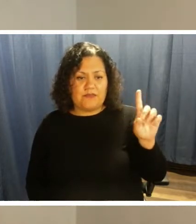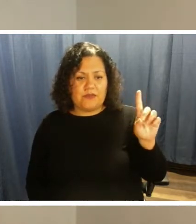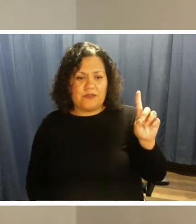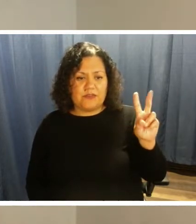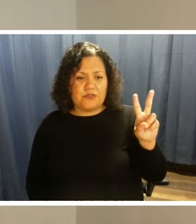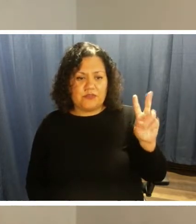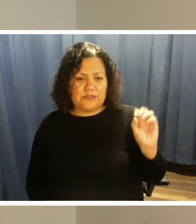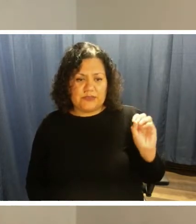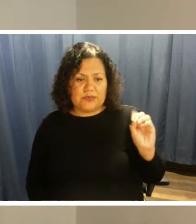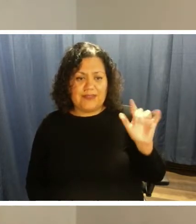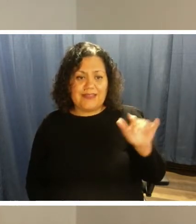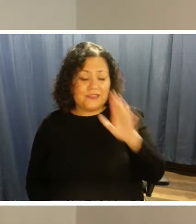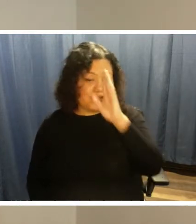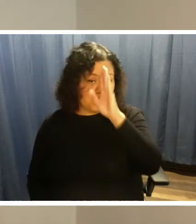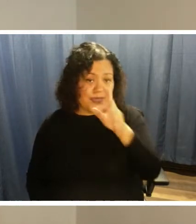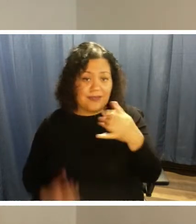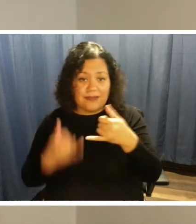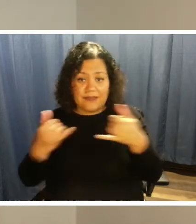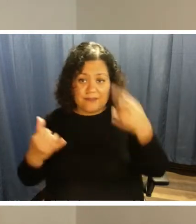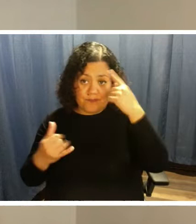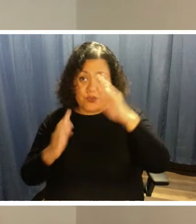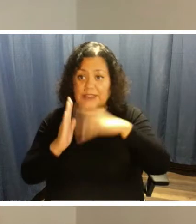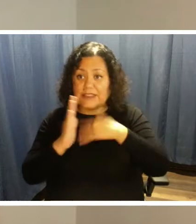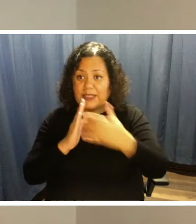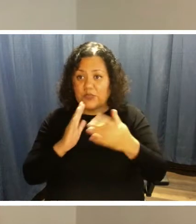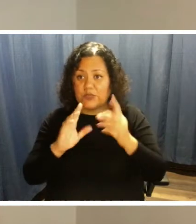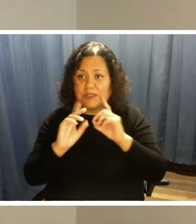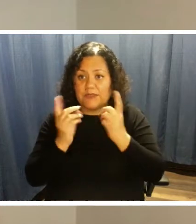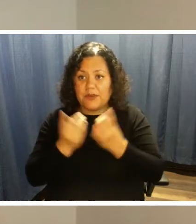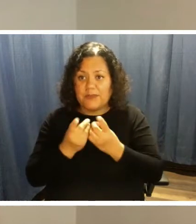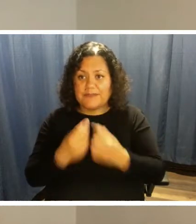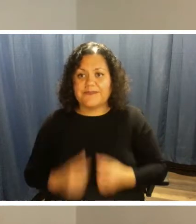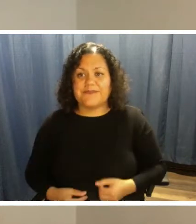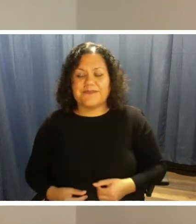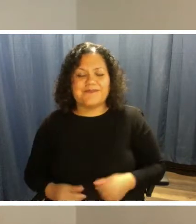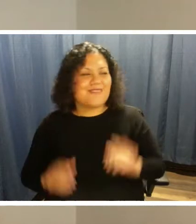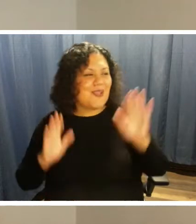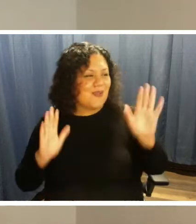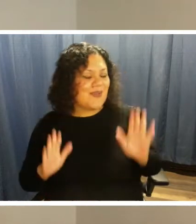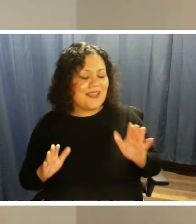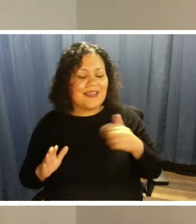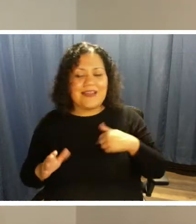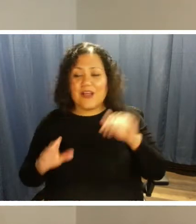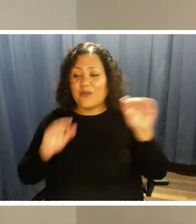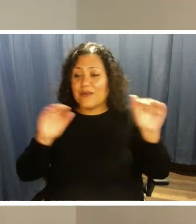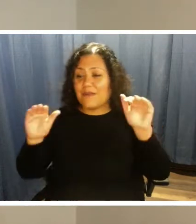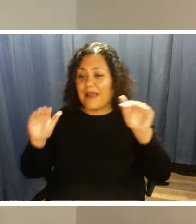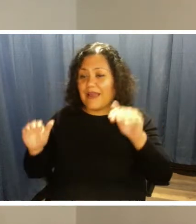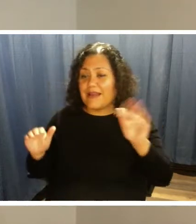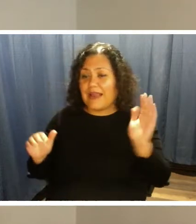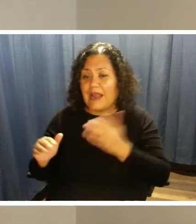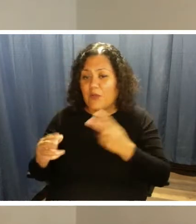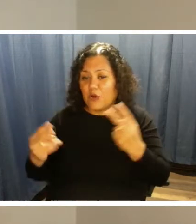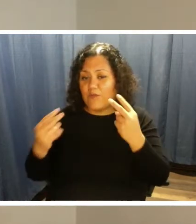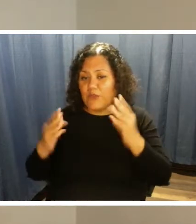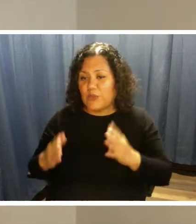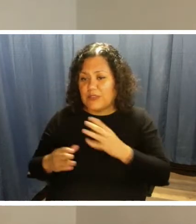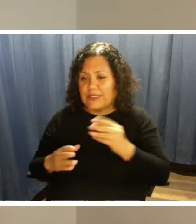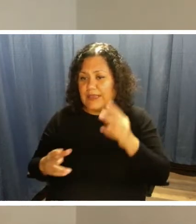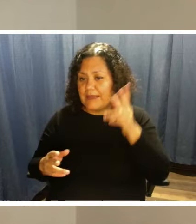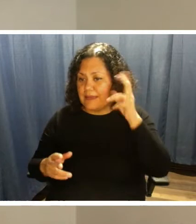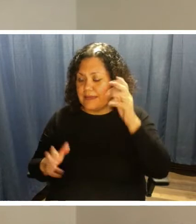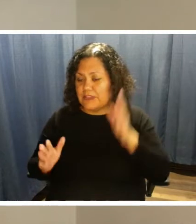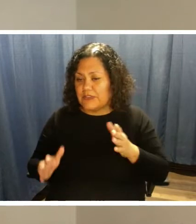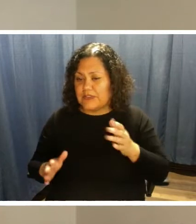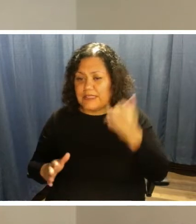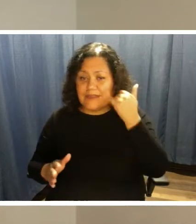That's the direct number to scheduling. Okay, great. And also I'll remind our viewers and listeners that if there's any information that we're